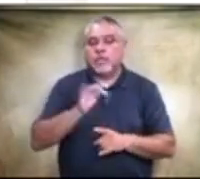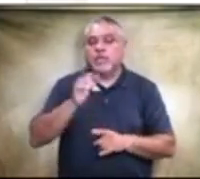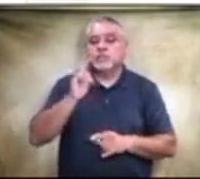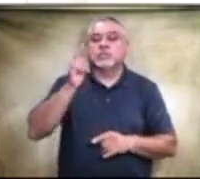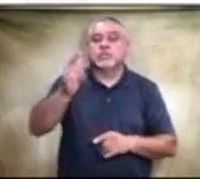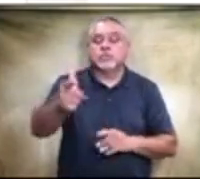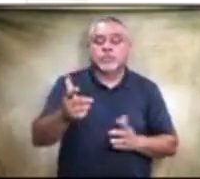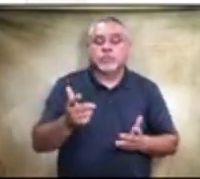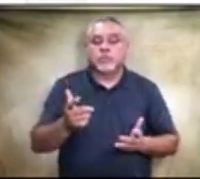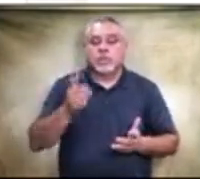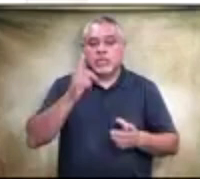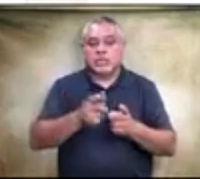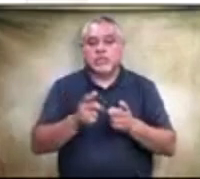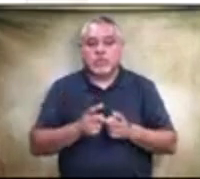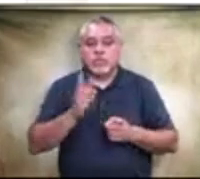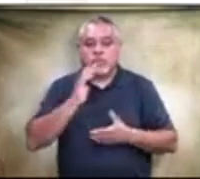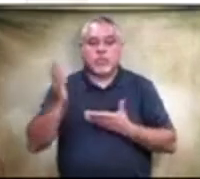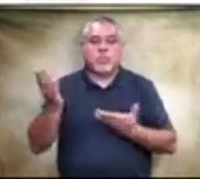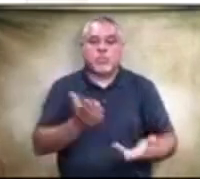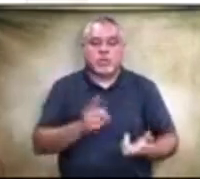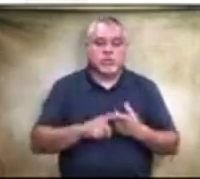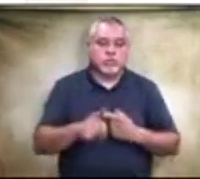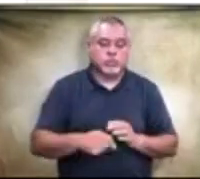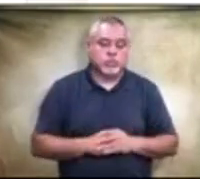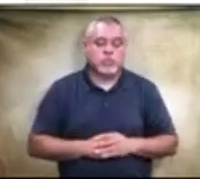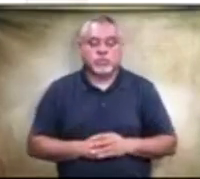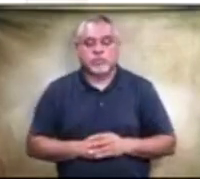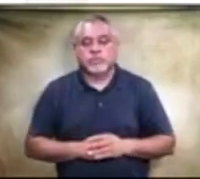uh the district may be bringing to you uh to purchase